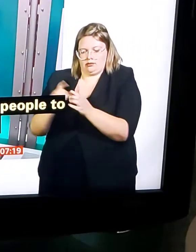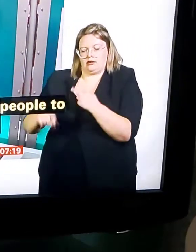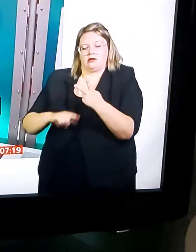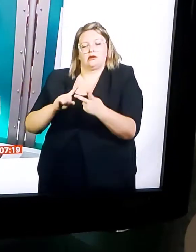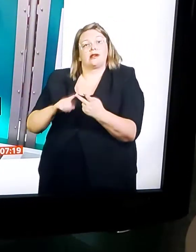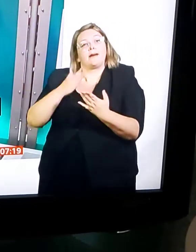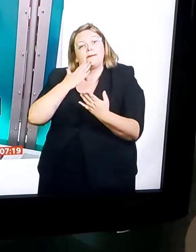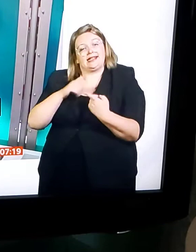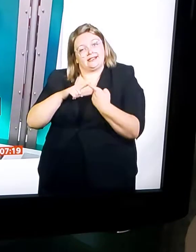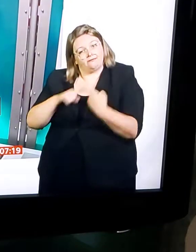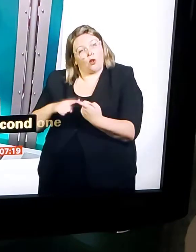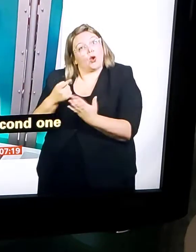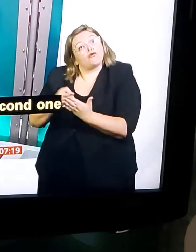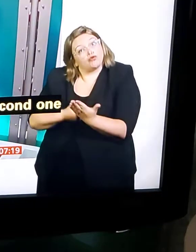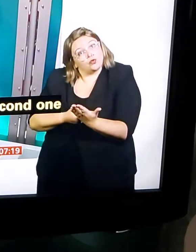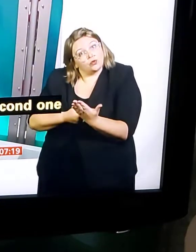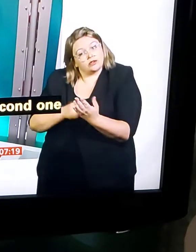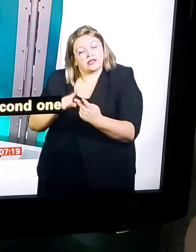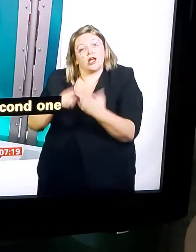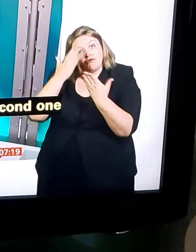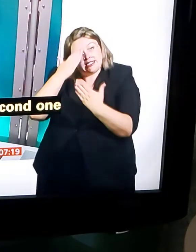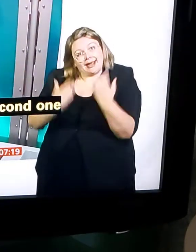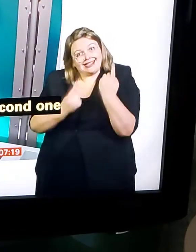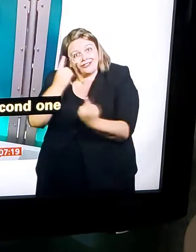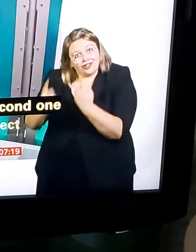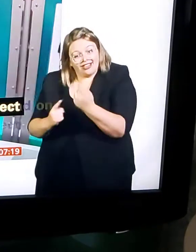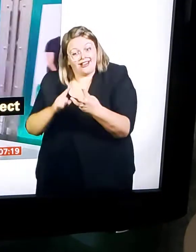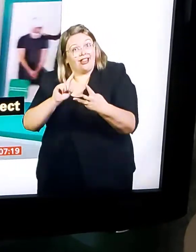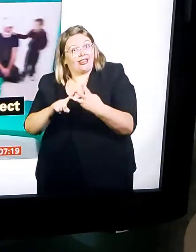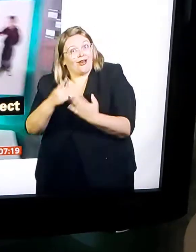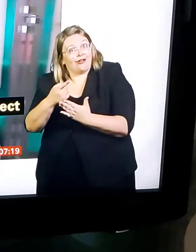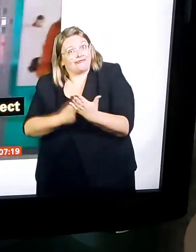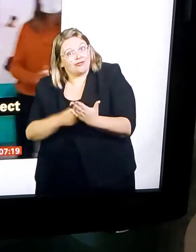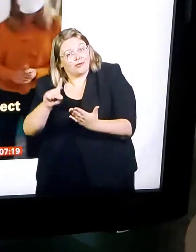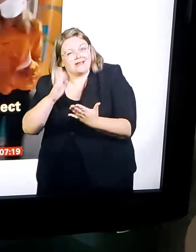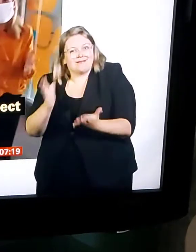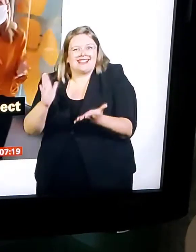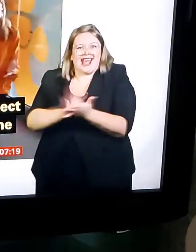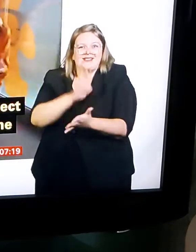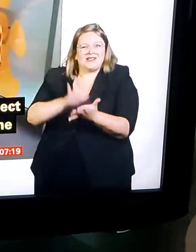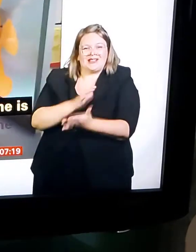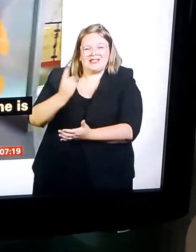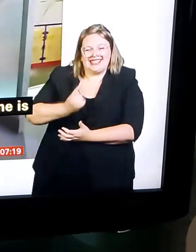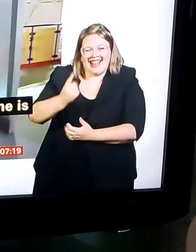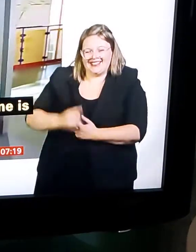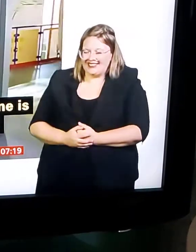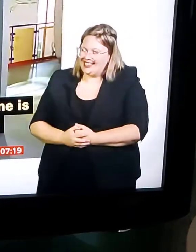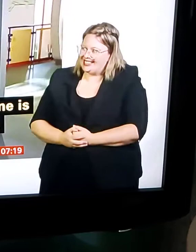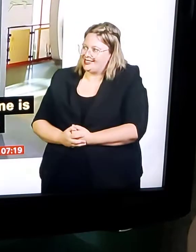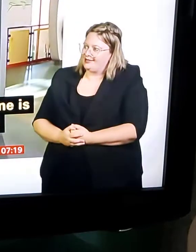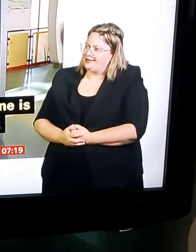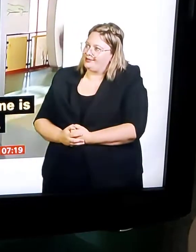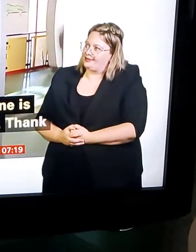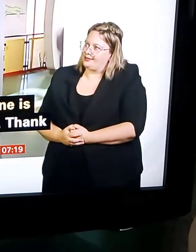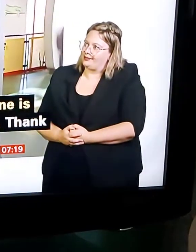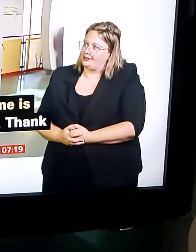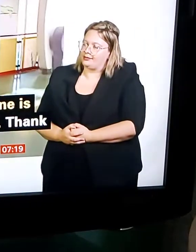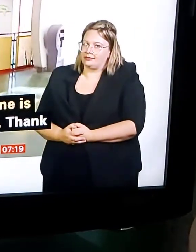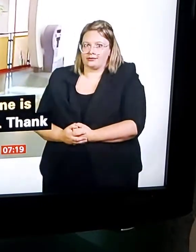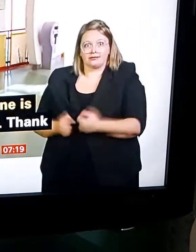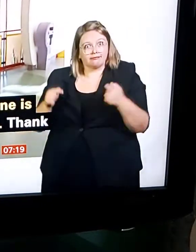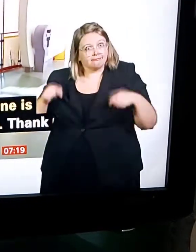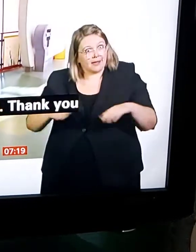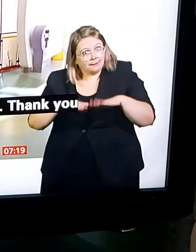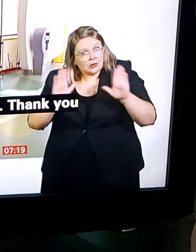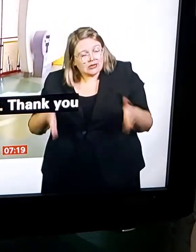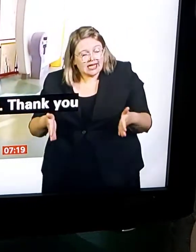water and sail it home to sea? Kind of James Bond for campers, right? Tell me, where did the idea for the sea land to come